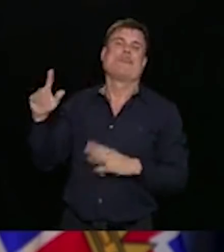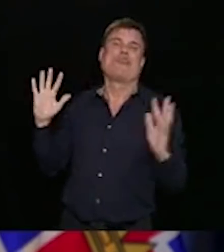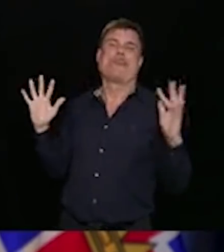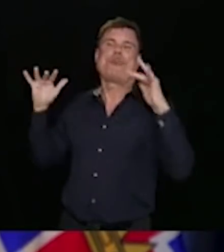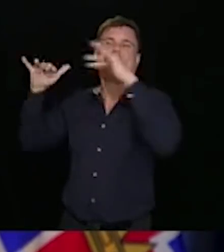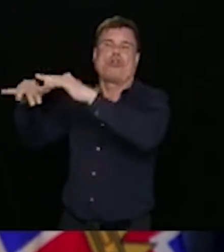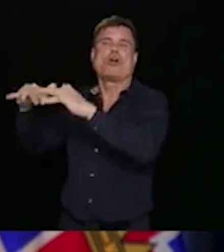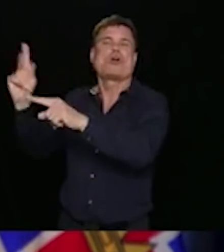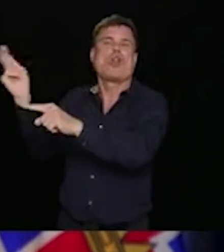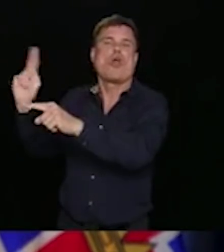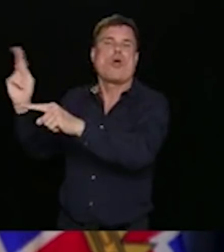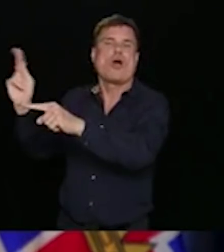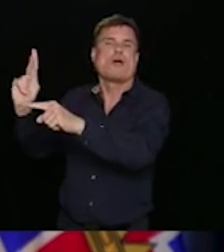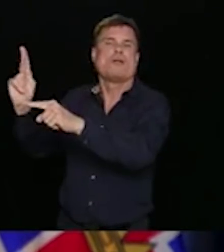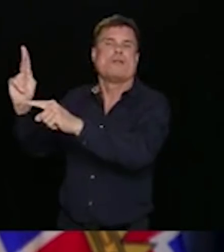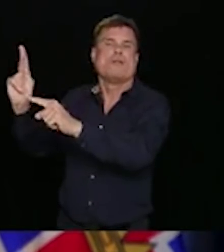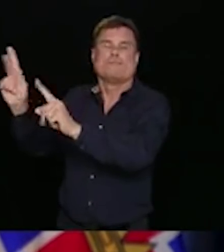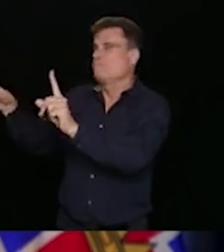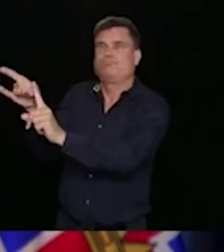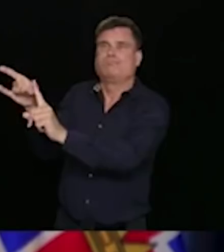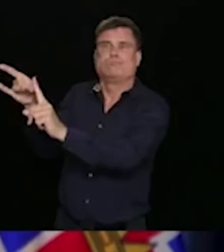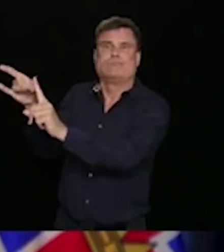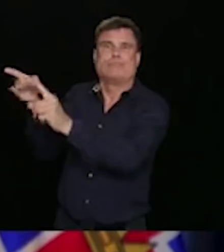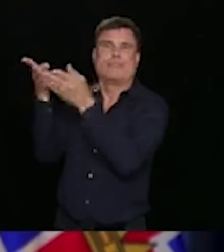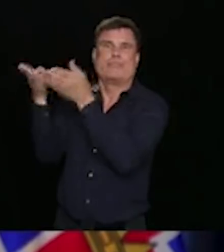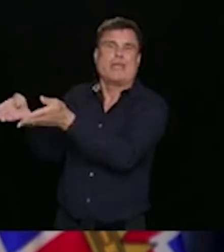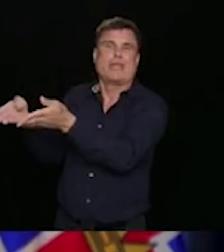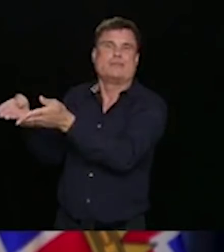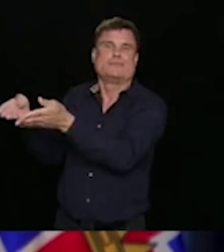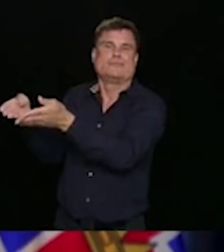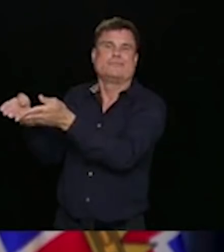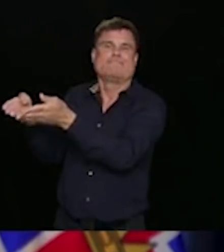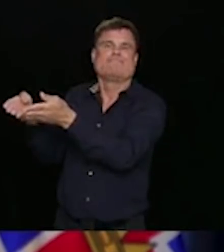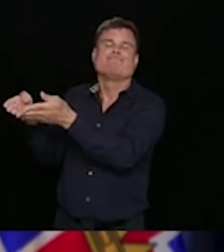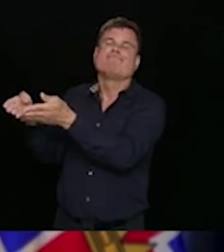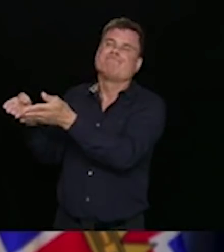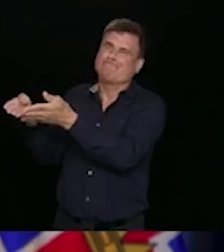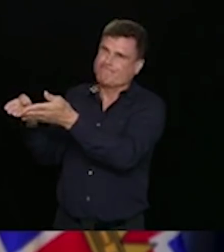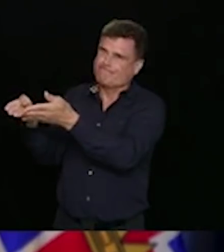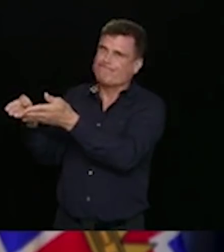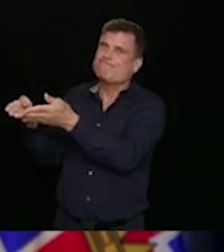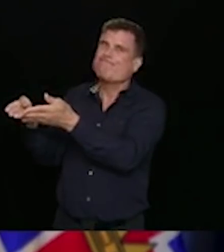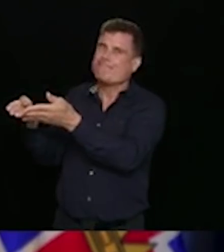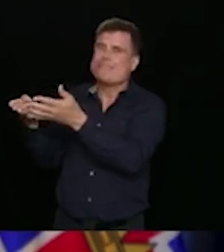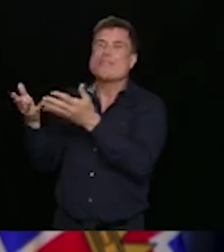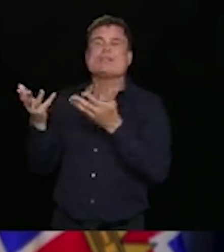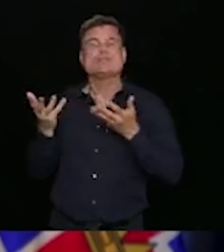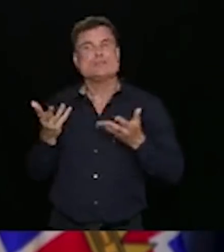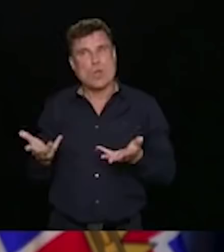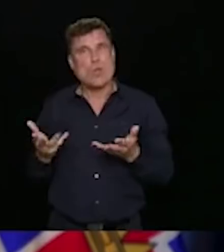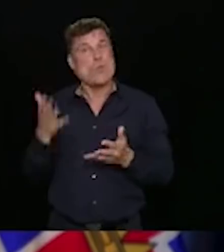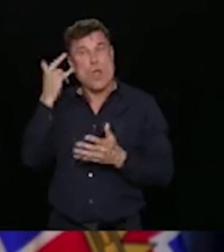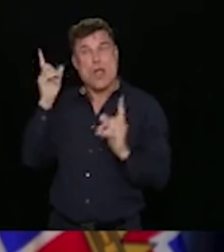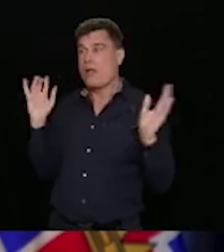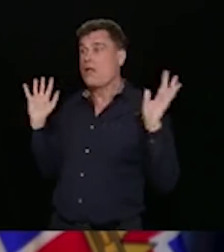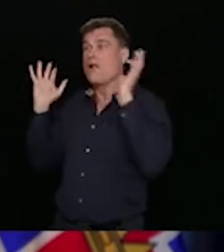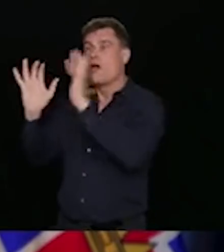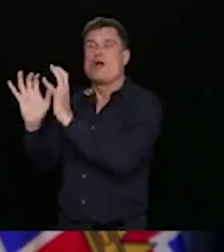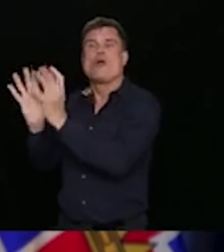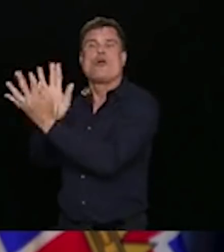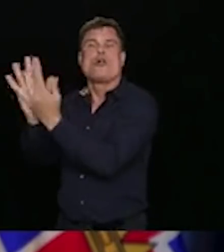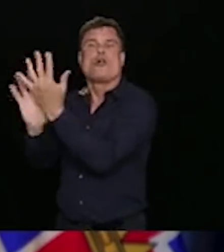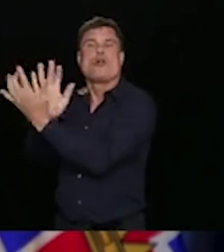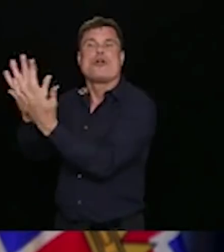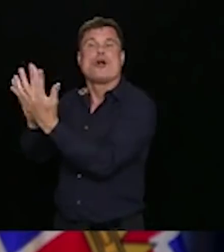virus and this illness in the coming weeks. And they have exposed, a good proportion of those people were exposed at parties and